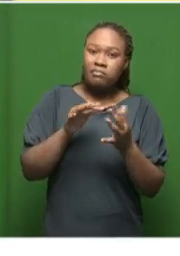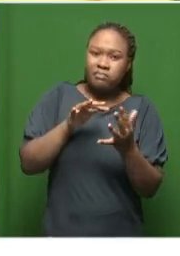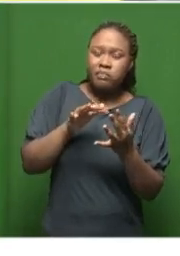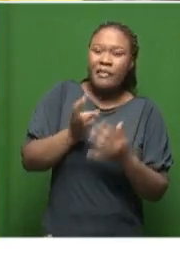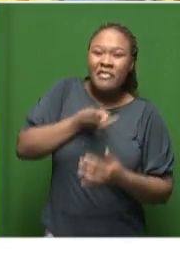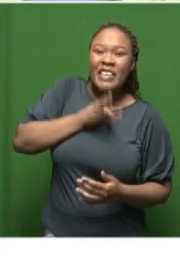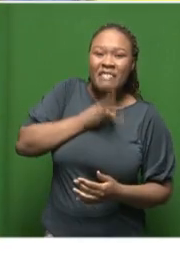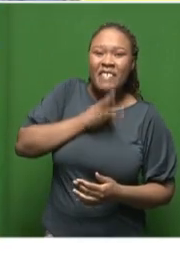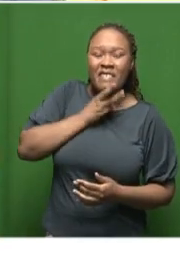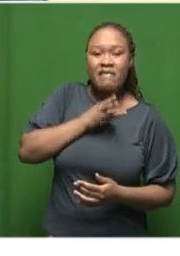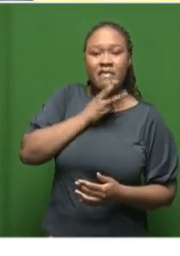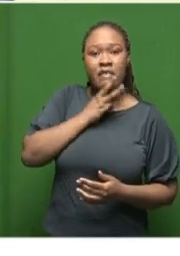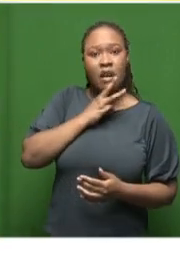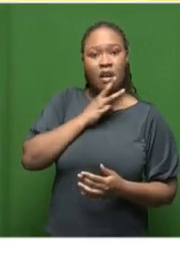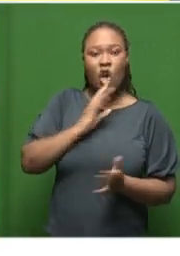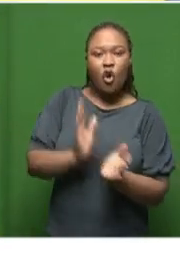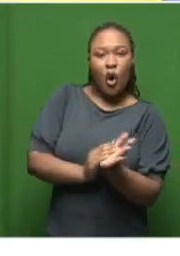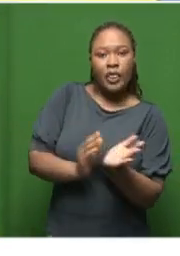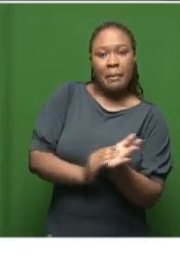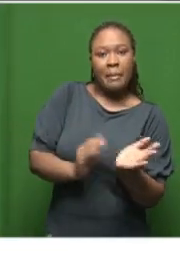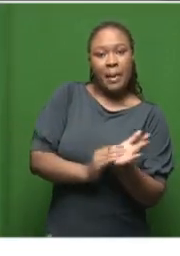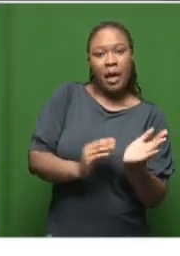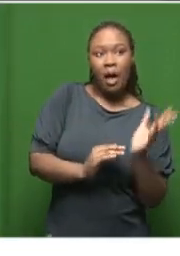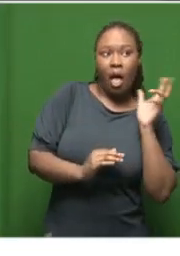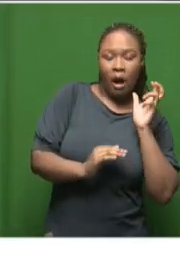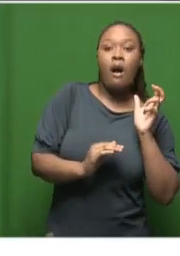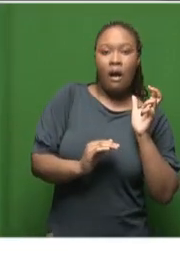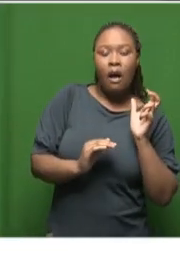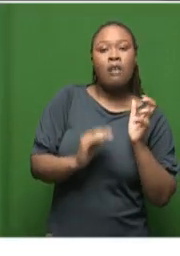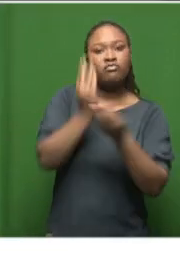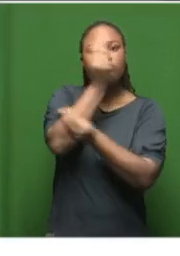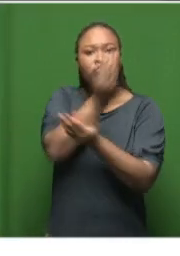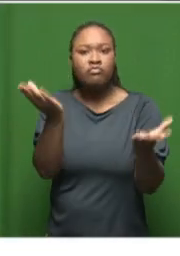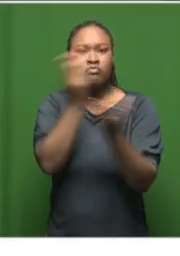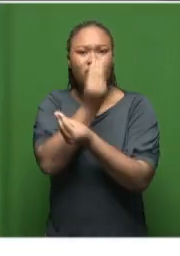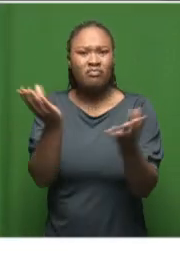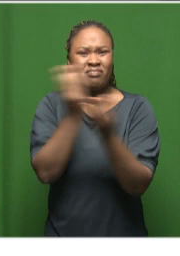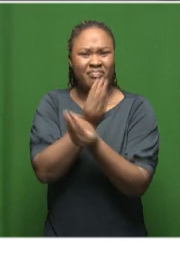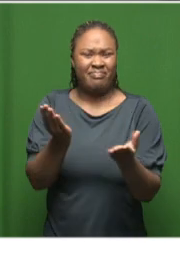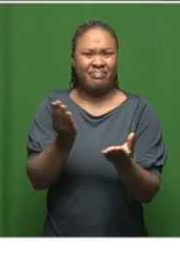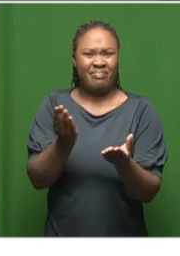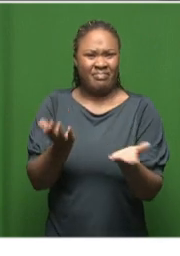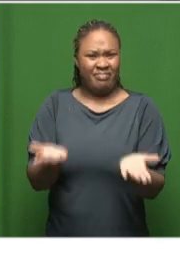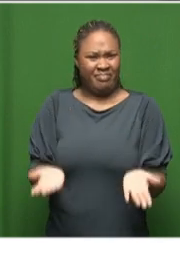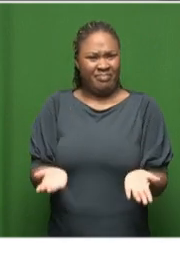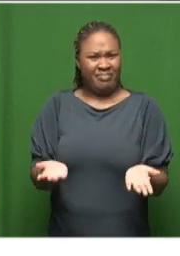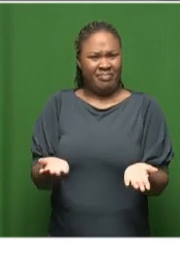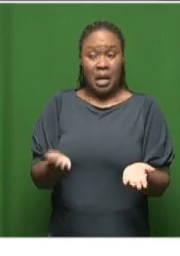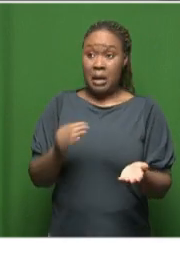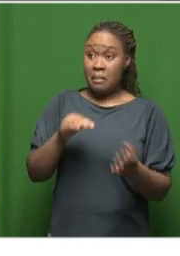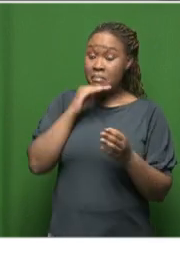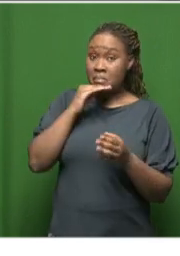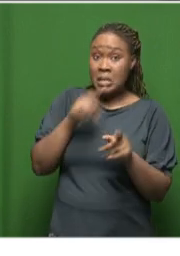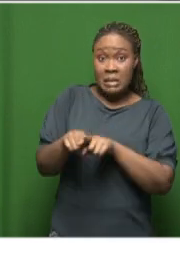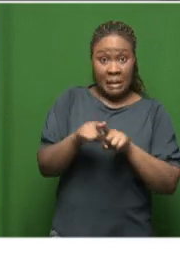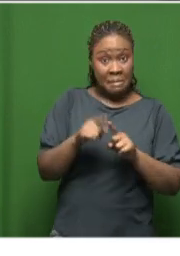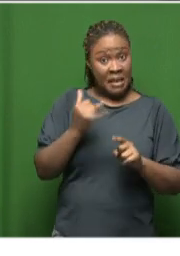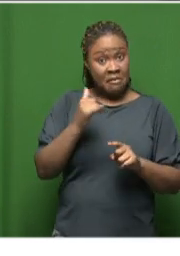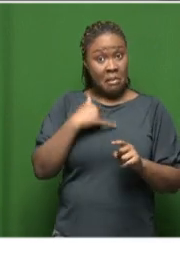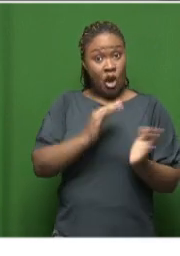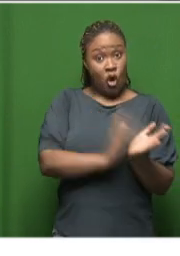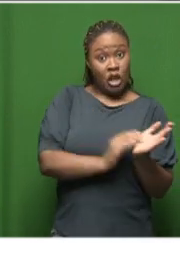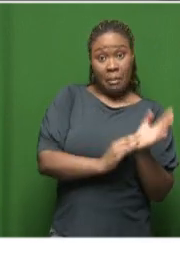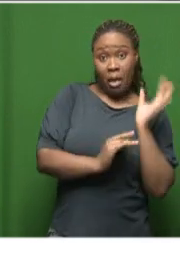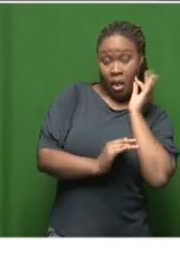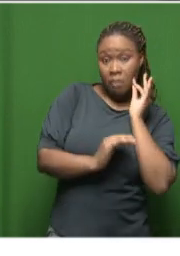gossip as if it's intelligence. If we were to do that as well, we're going to spread gossip here and say that there are ministers